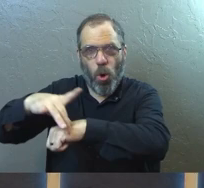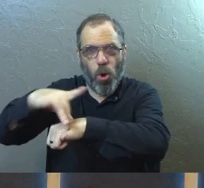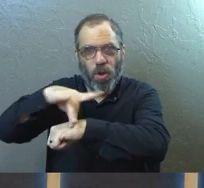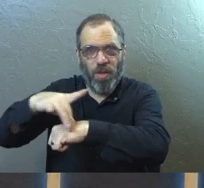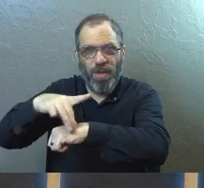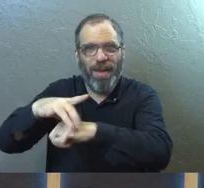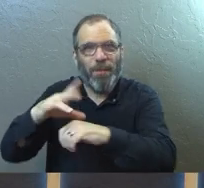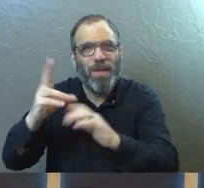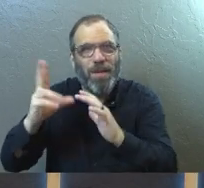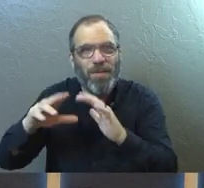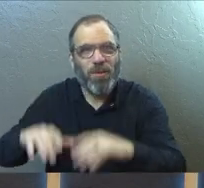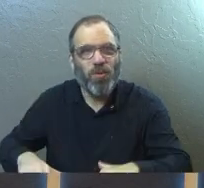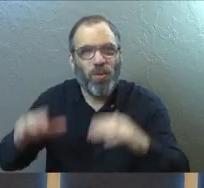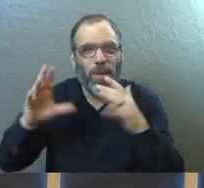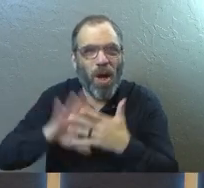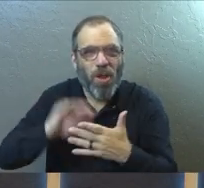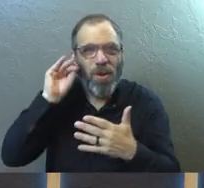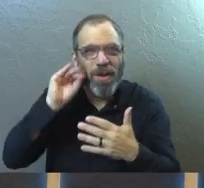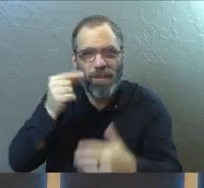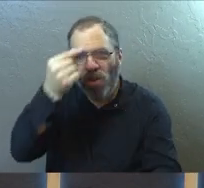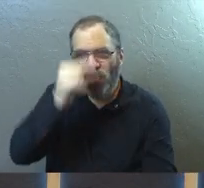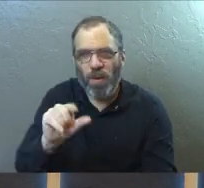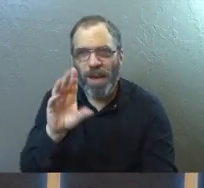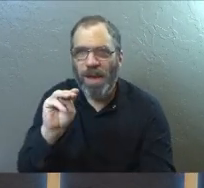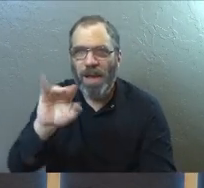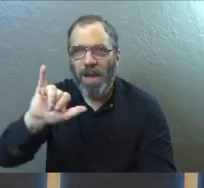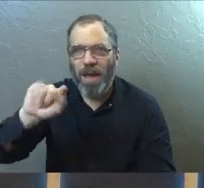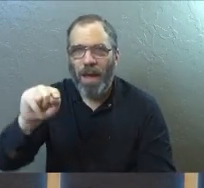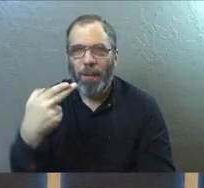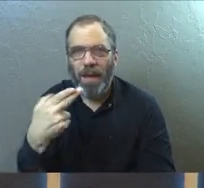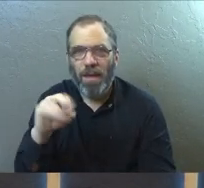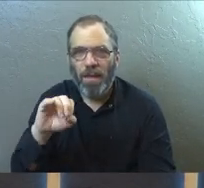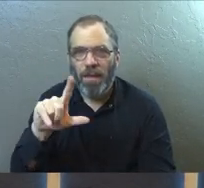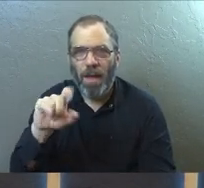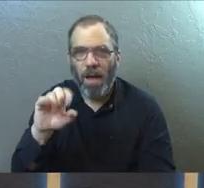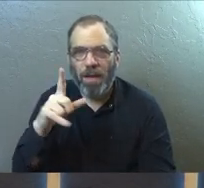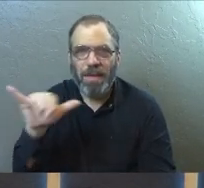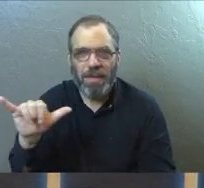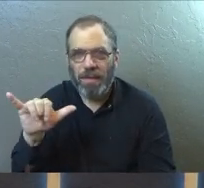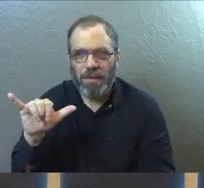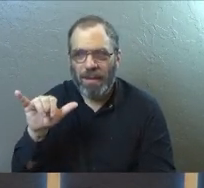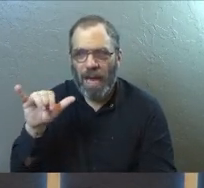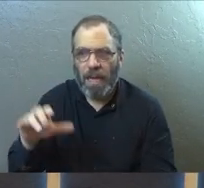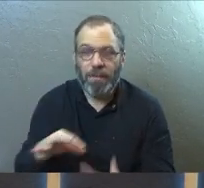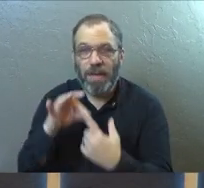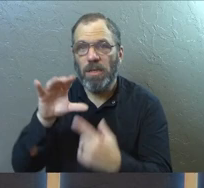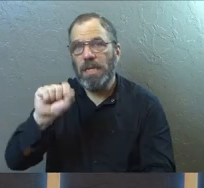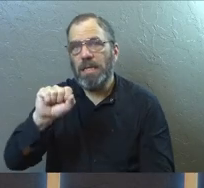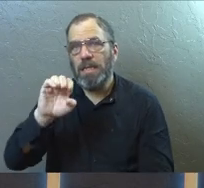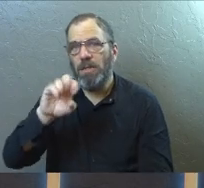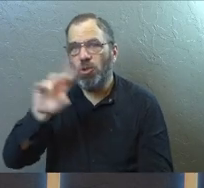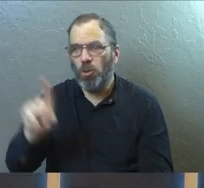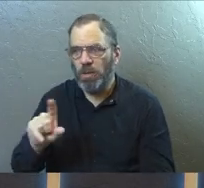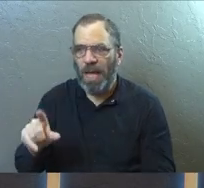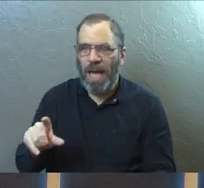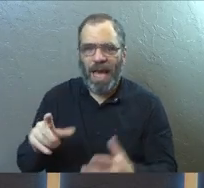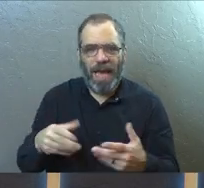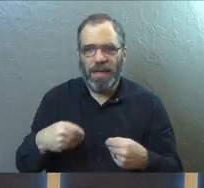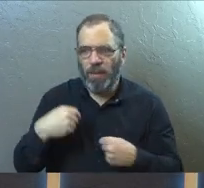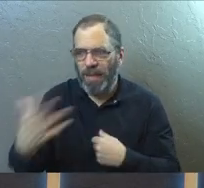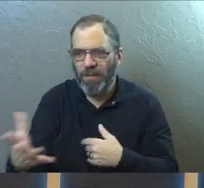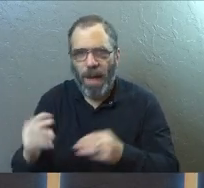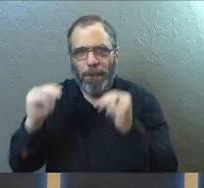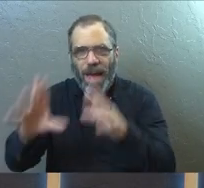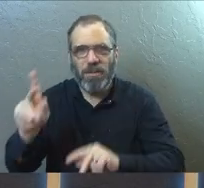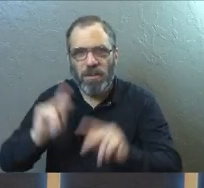If you grew up learning about this, they would sometimes come to earth and they would take human form. Zeus would especially. And he would give magical objects to